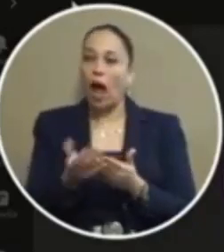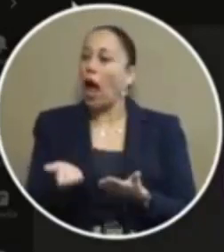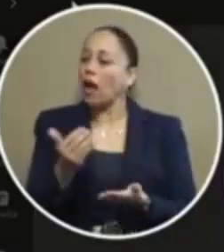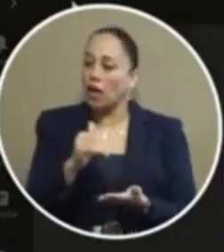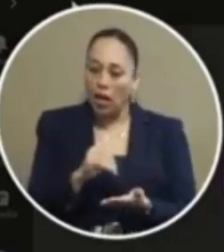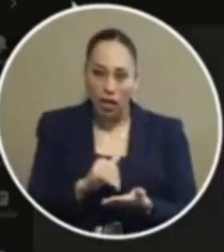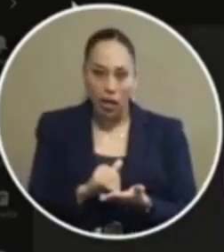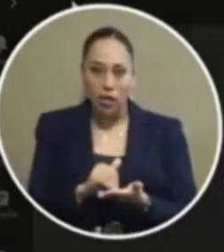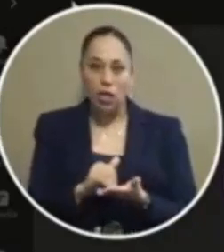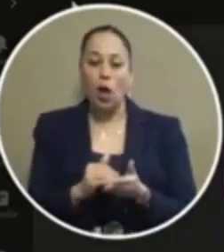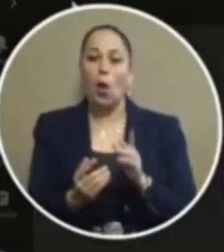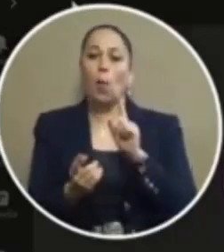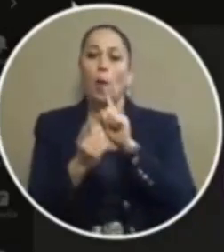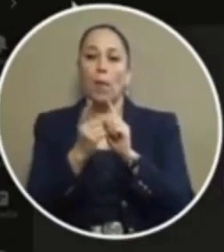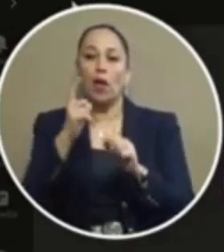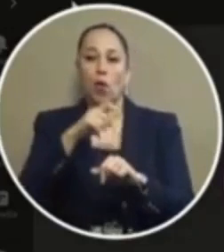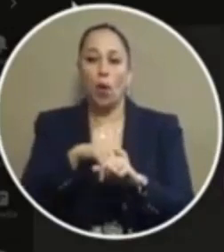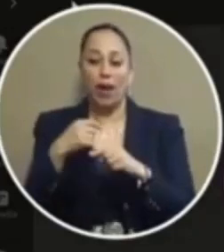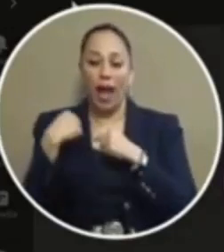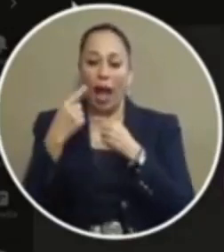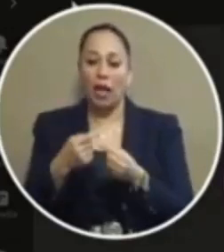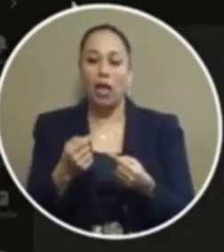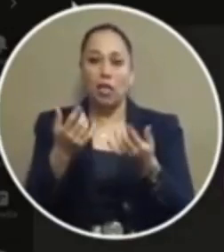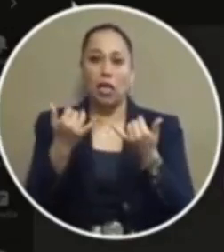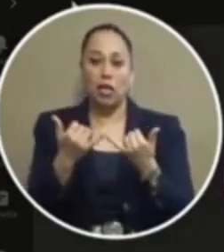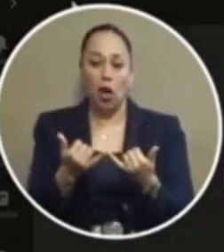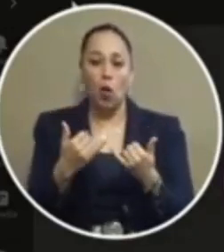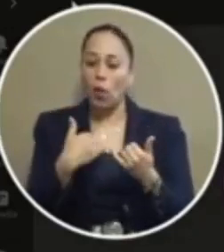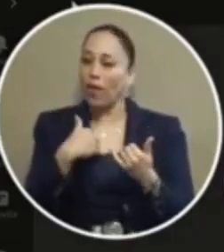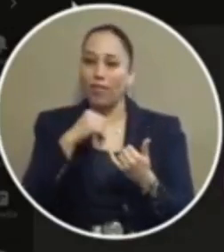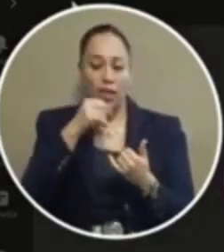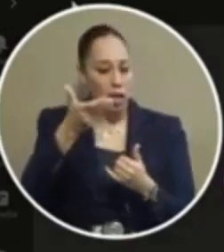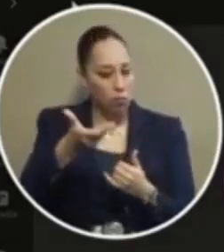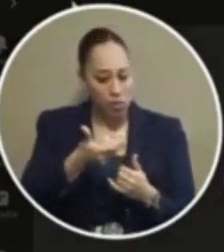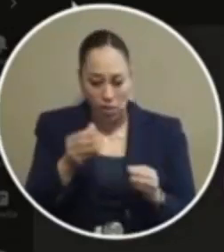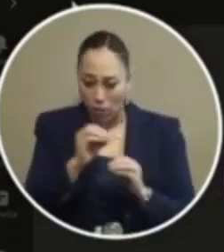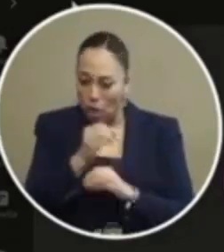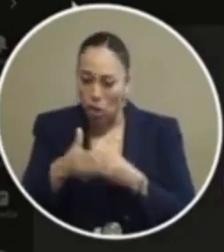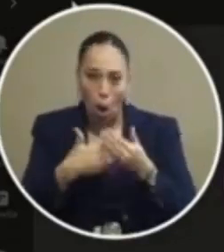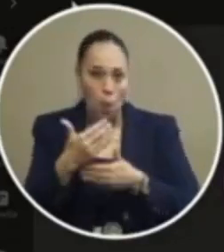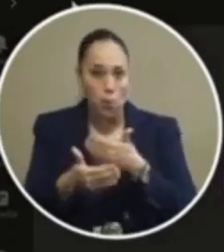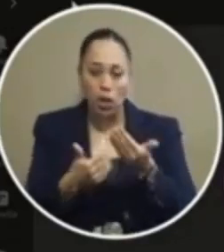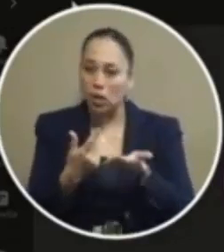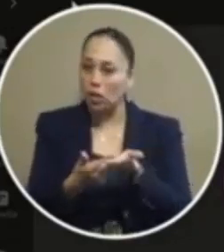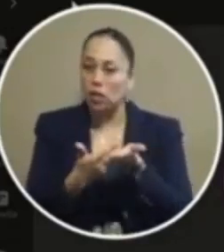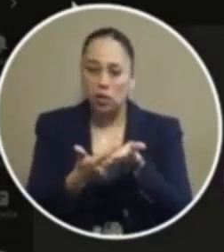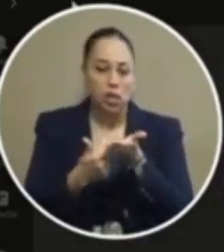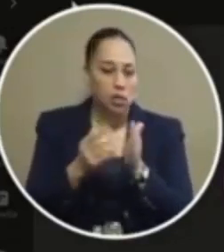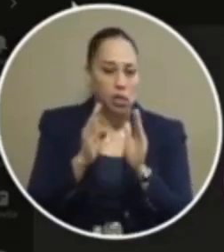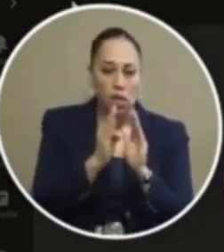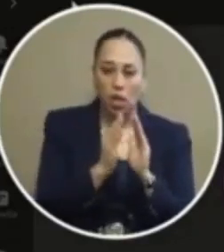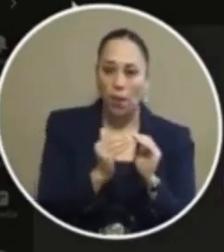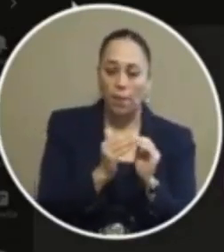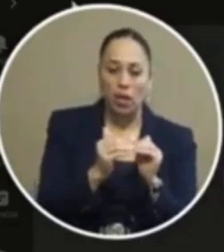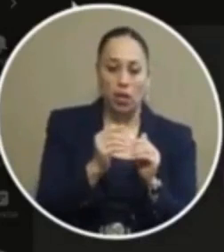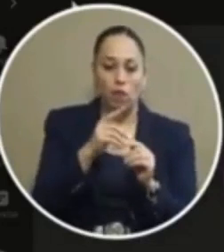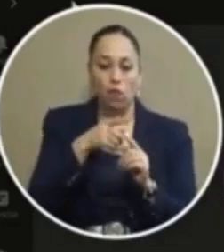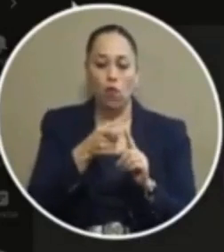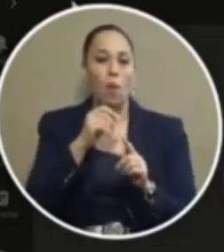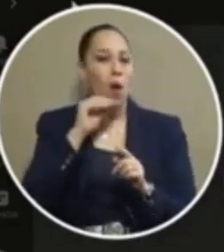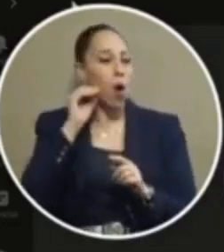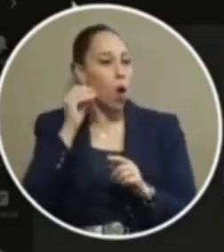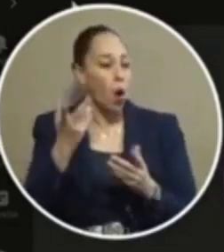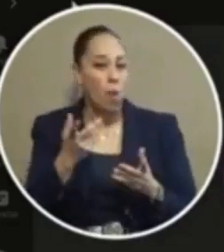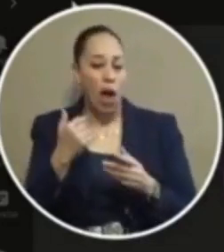we met with everyone and to this day we have not received any process has been discussed at a meeting by phone and at